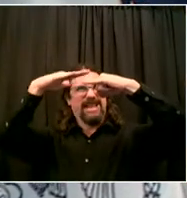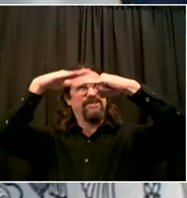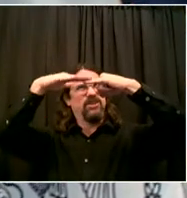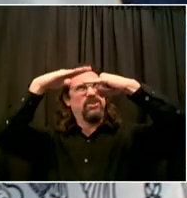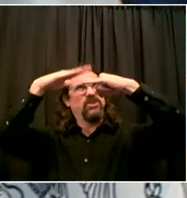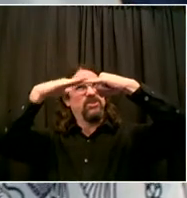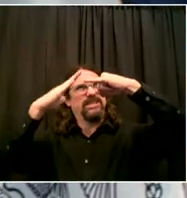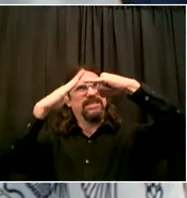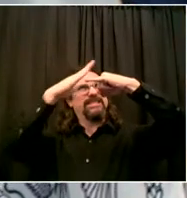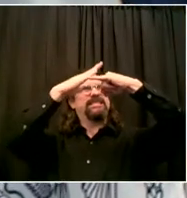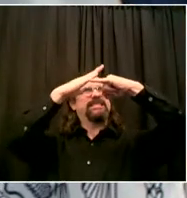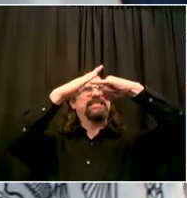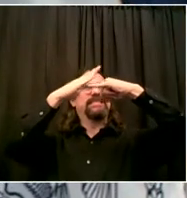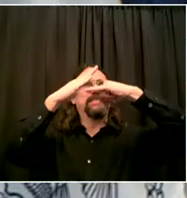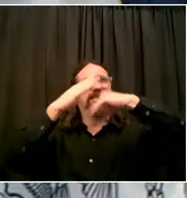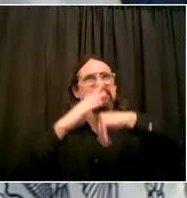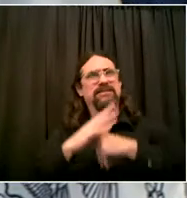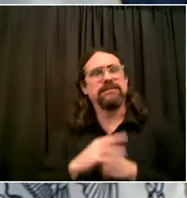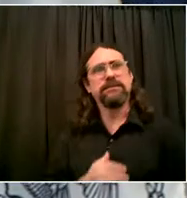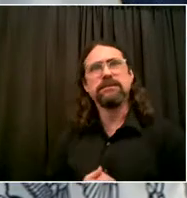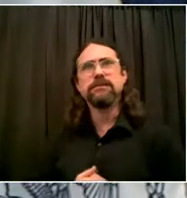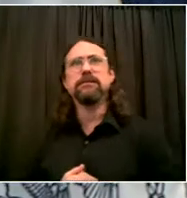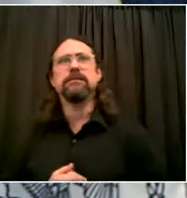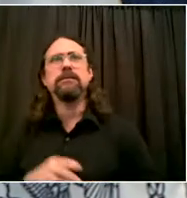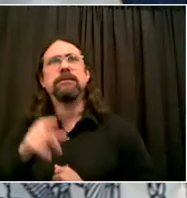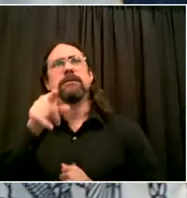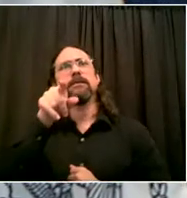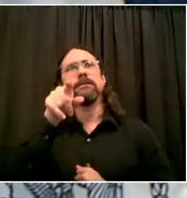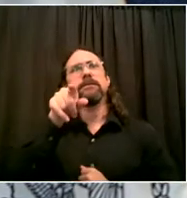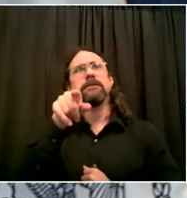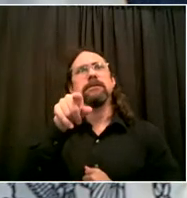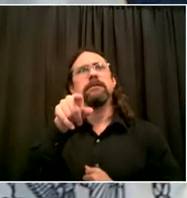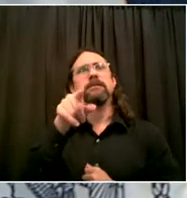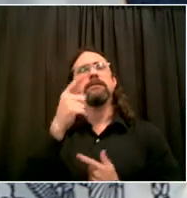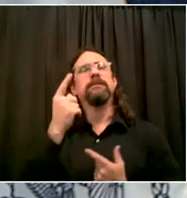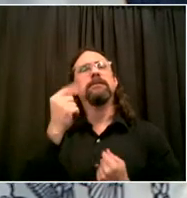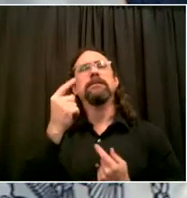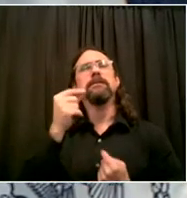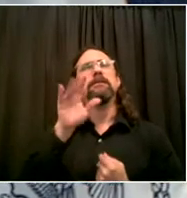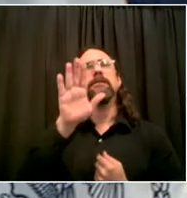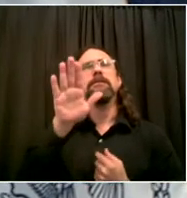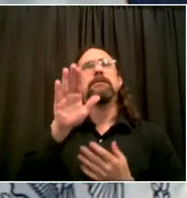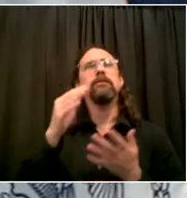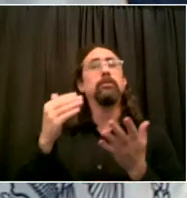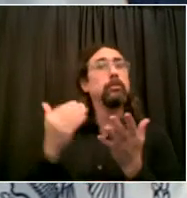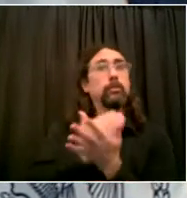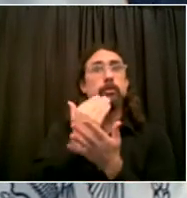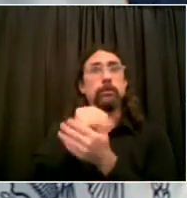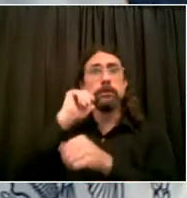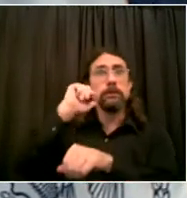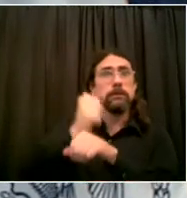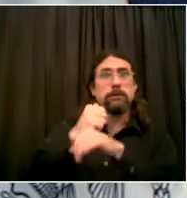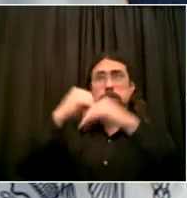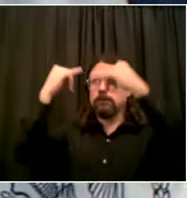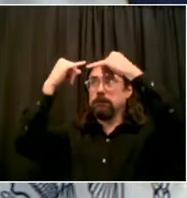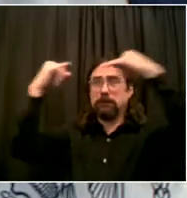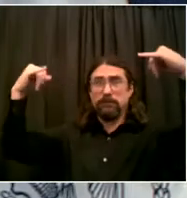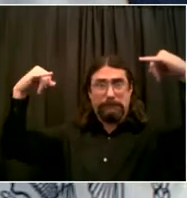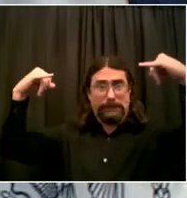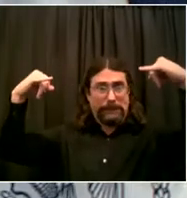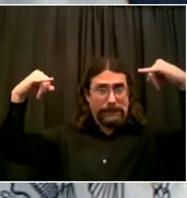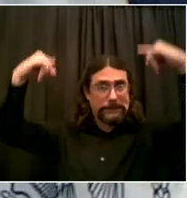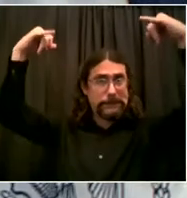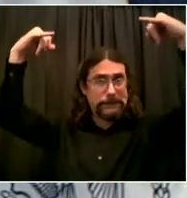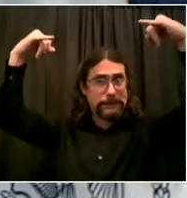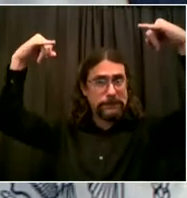New York City has been a little bit a few weeks after whatever was happening in Europe. And we see how Europe is doing